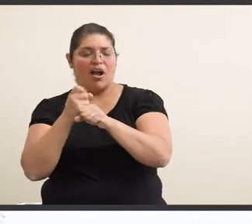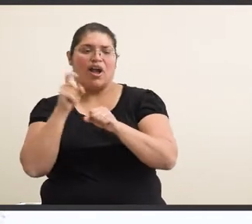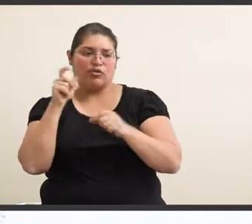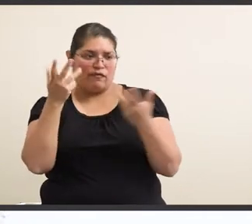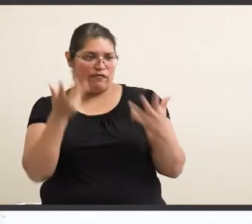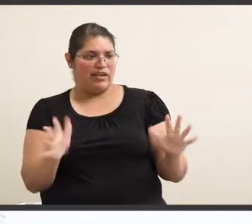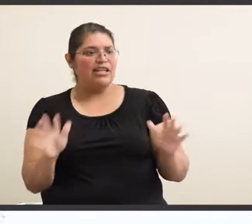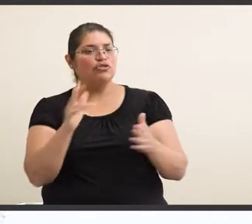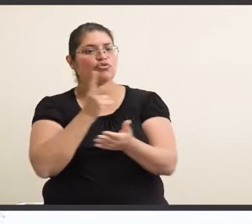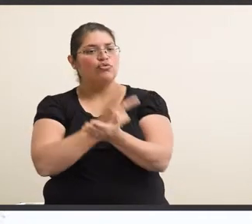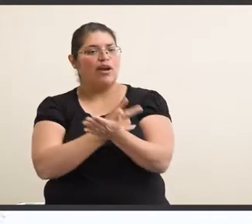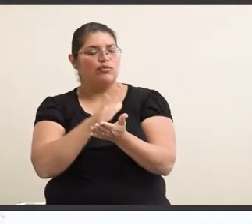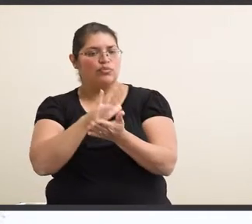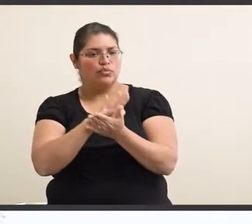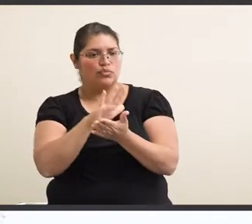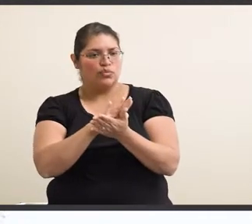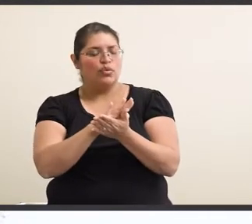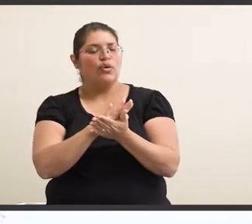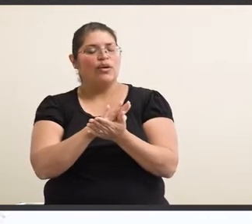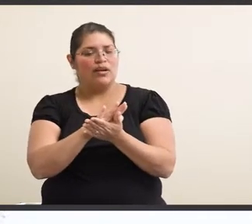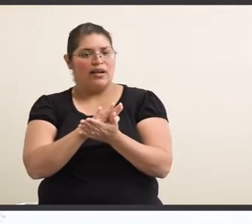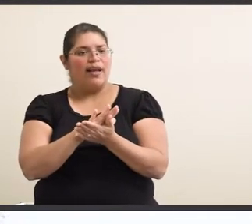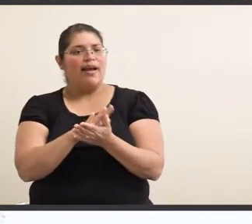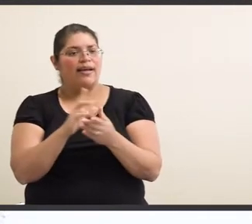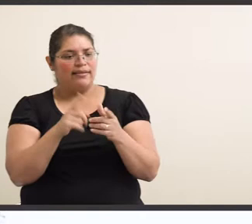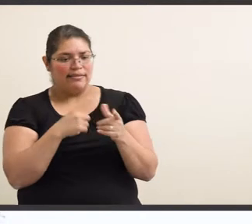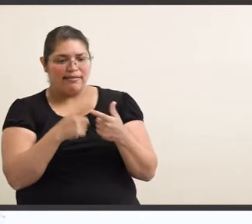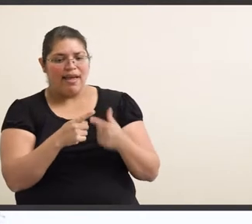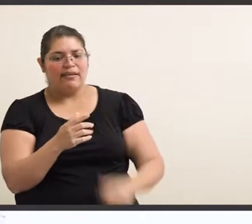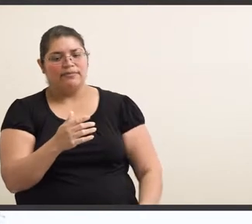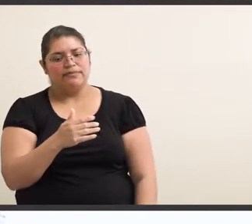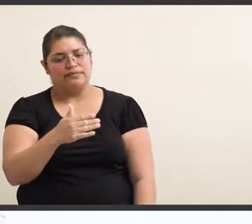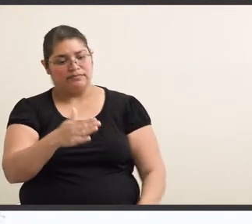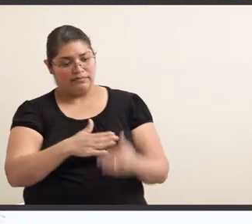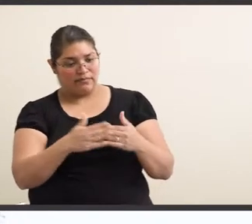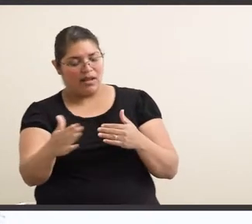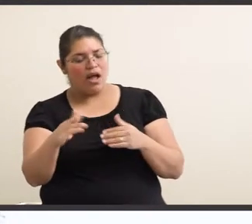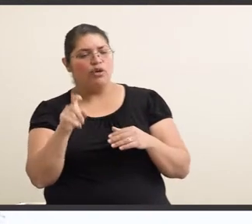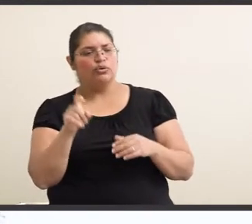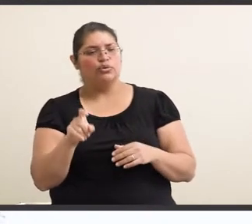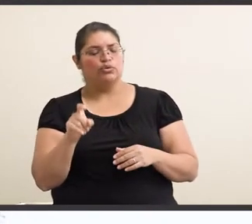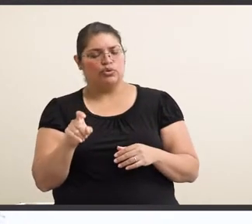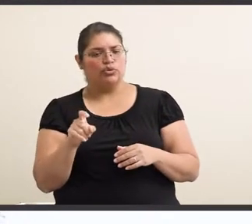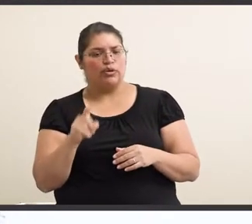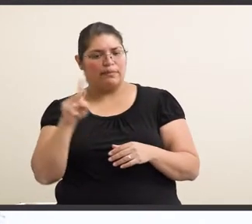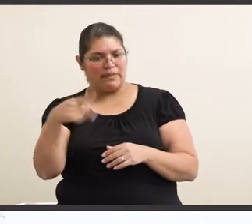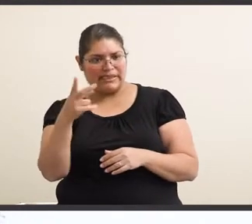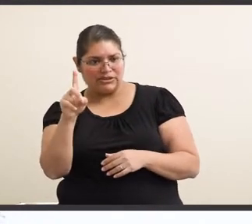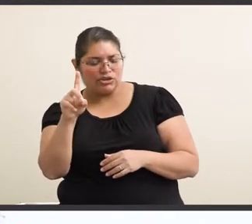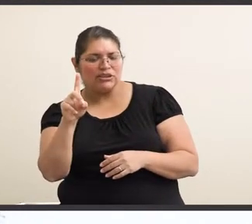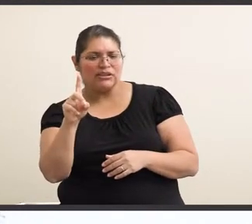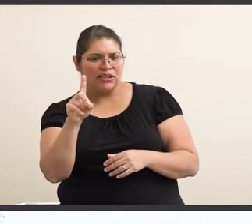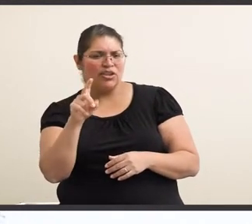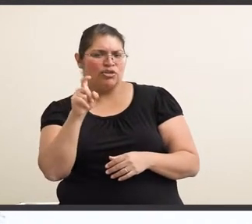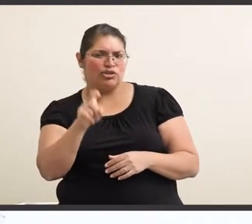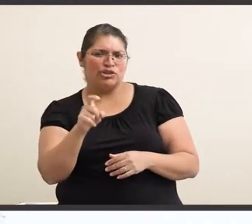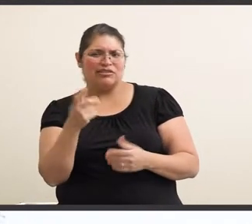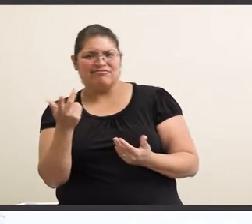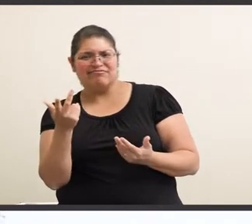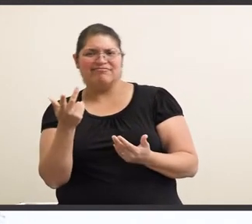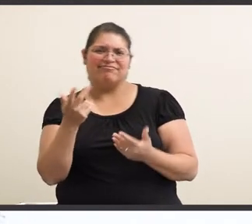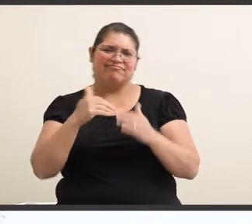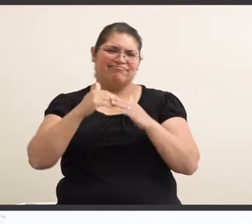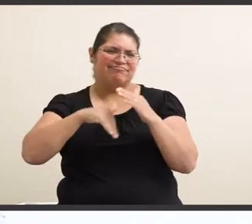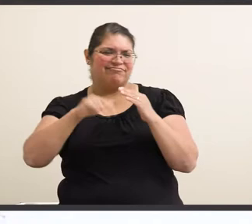done with my graduate school and thereafter, I should be, um, getting my PhD, which shouldn't take more